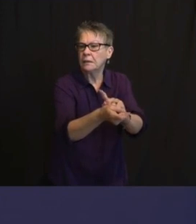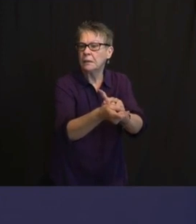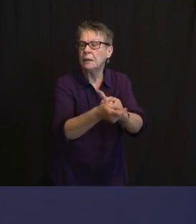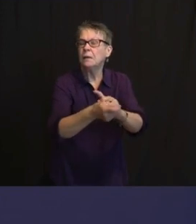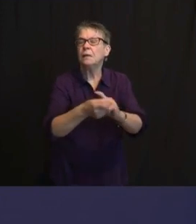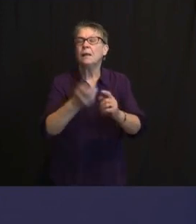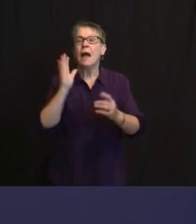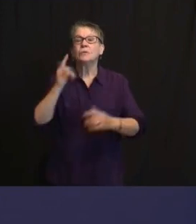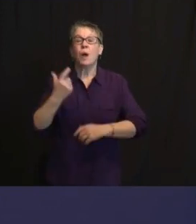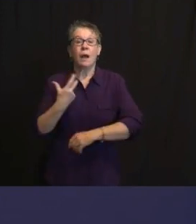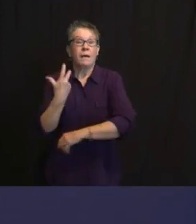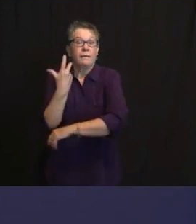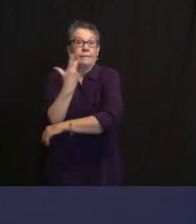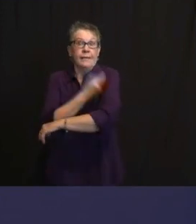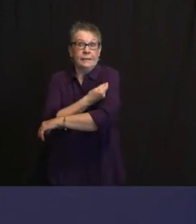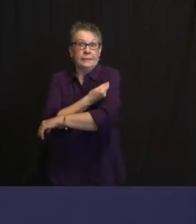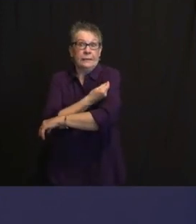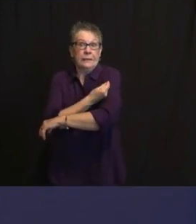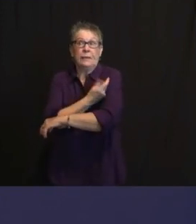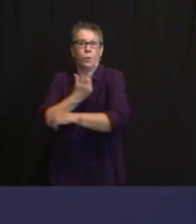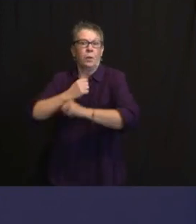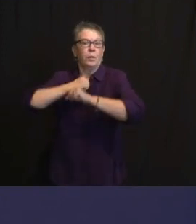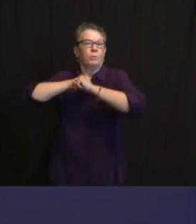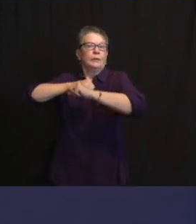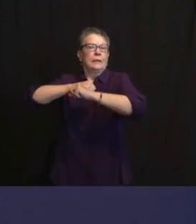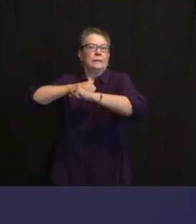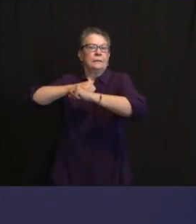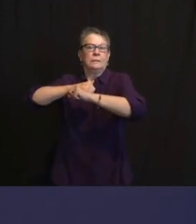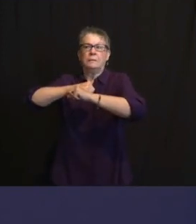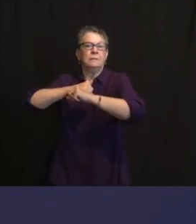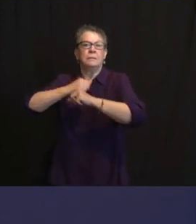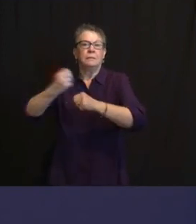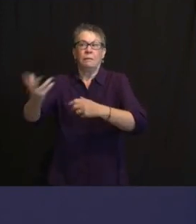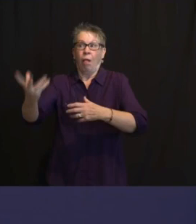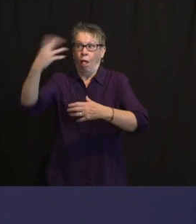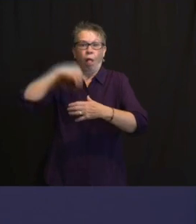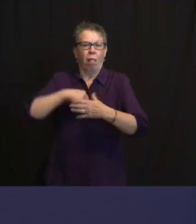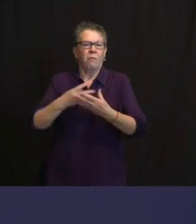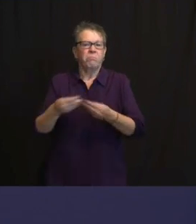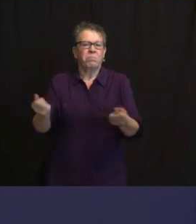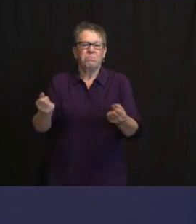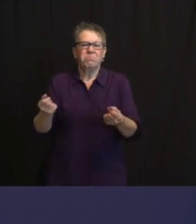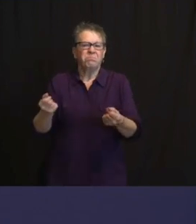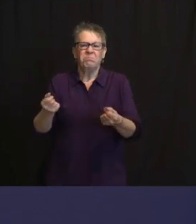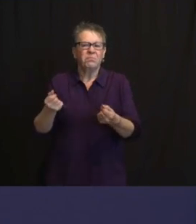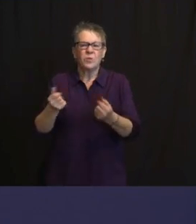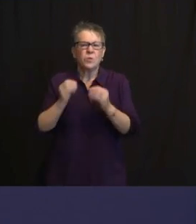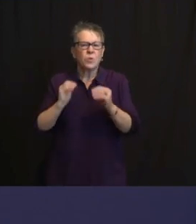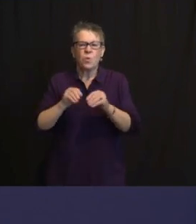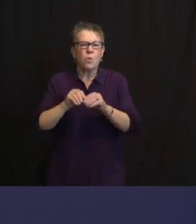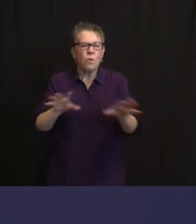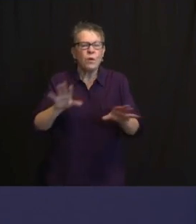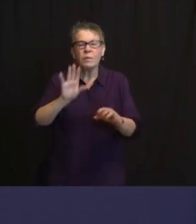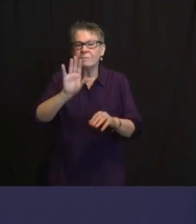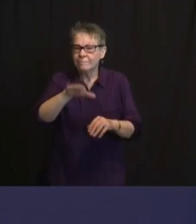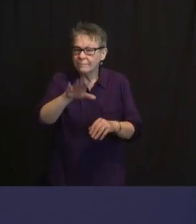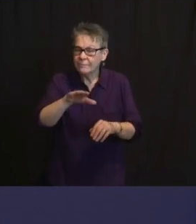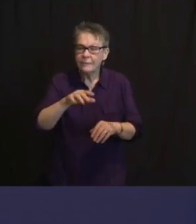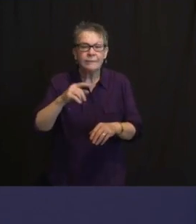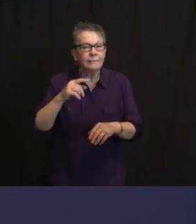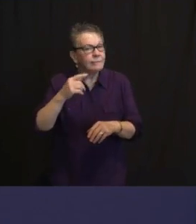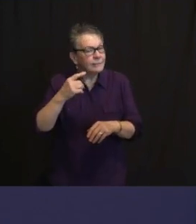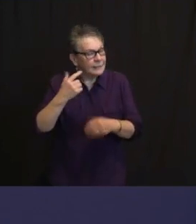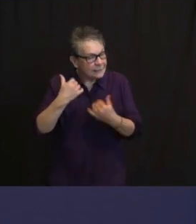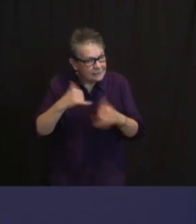IMPORTANTLY, IF YOU WANT TO DECREASE CASES AND HOSPITALIZATIONS, WASH YOUR HANDS FREQUENTLY. MASK UP. SOCIALLY